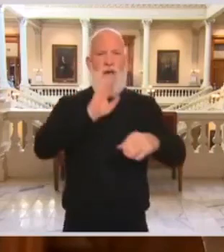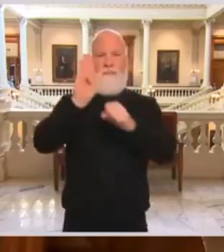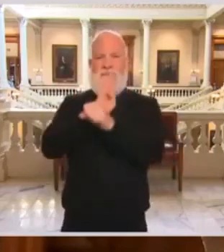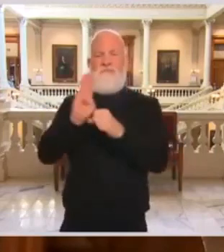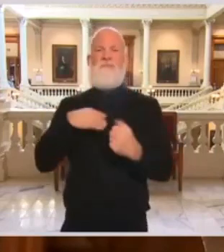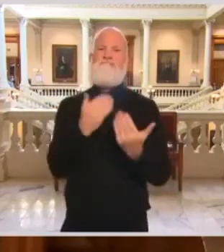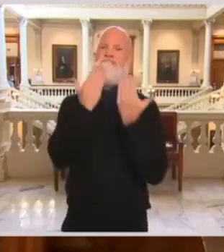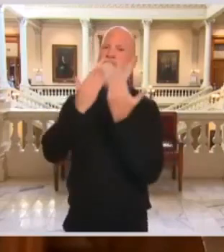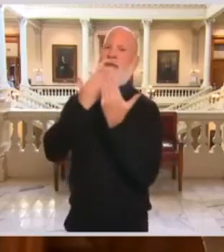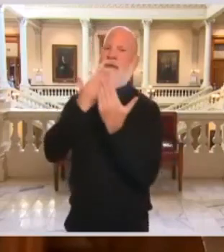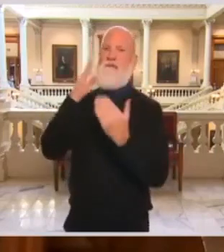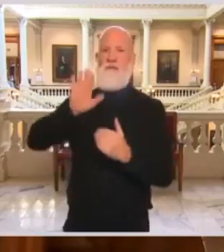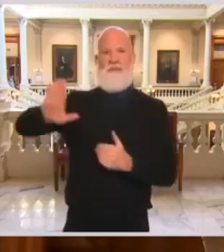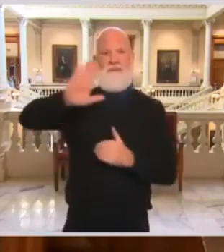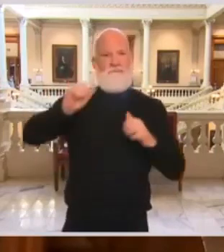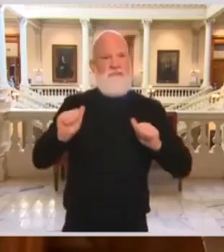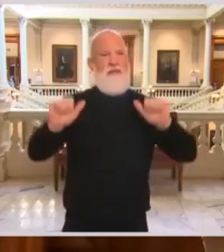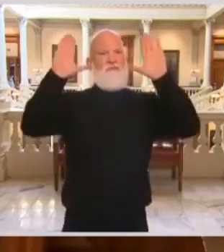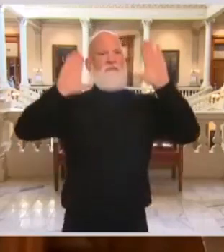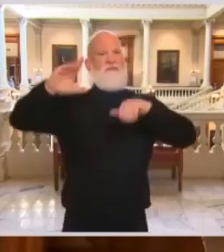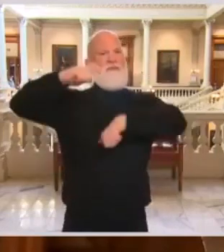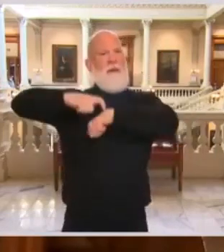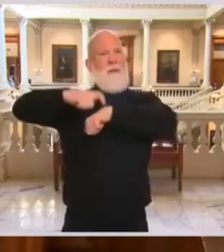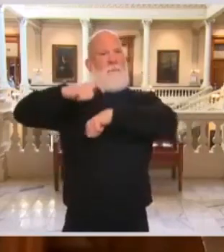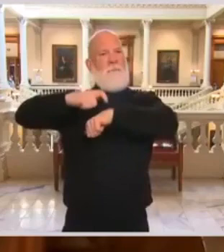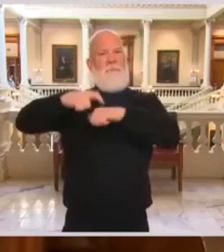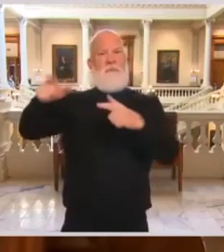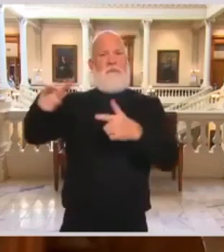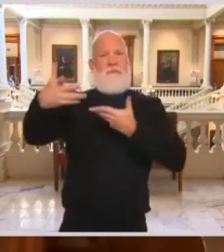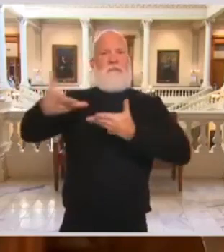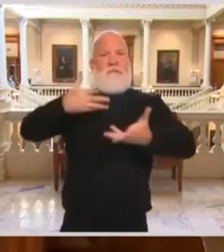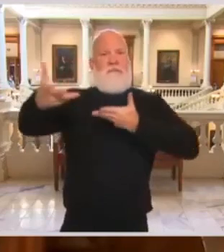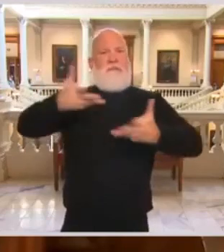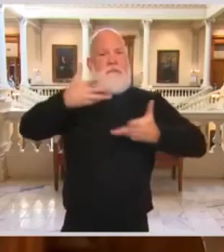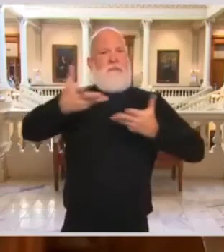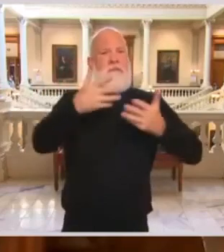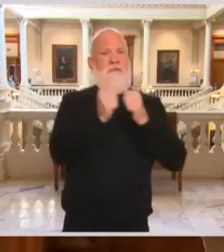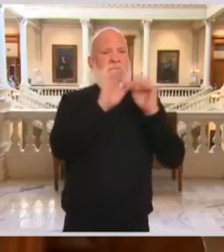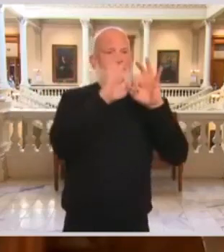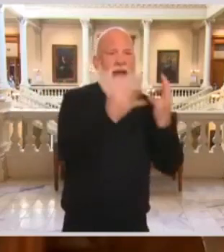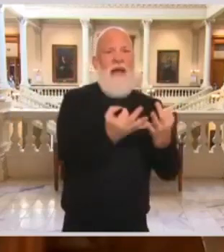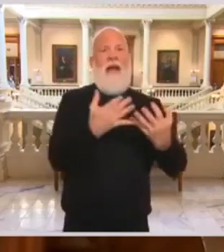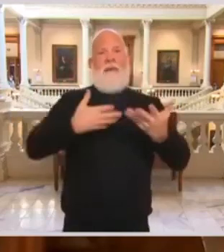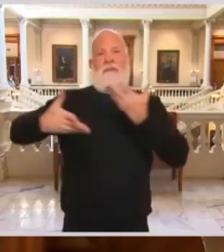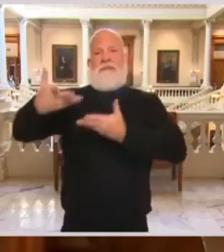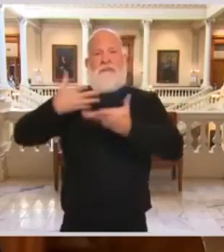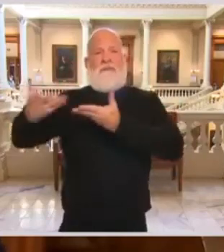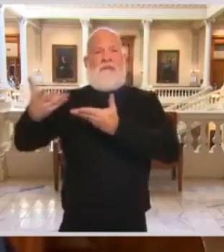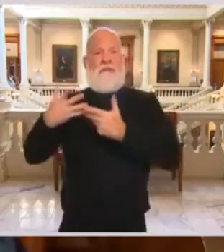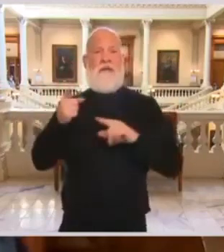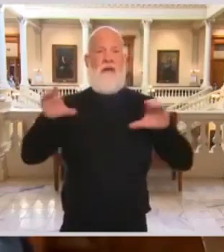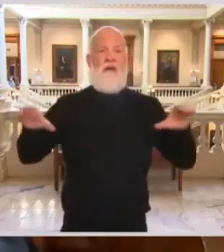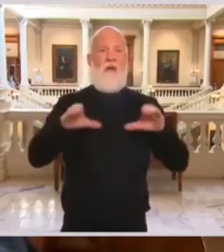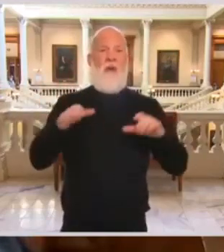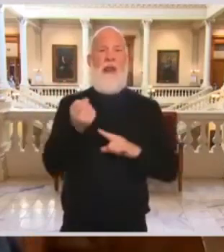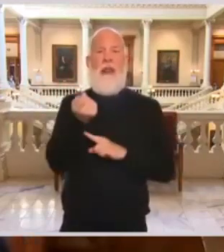ones for going above and beyond the duty each and every day. God bless you all. all. God